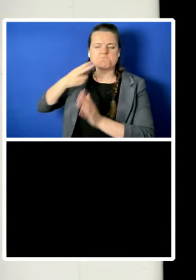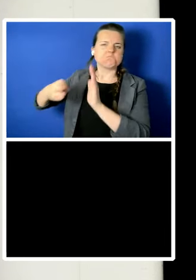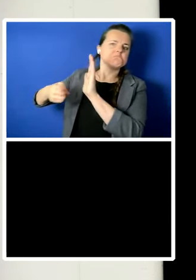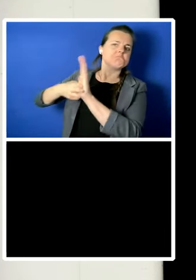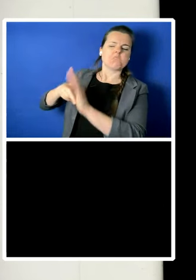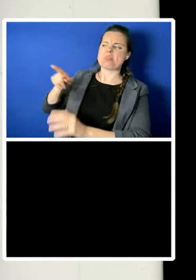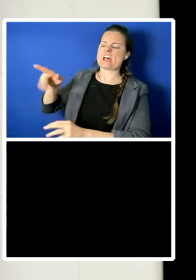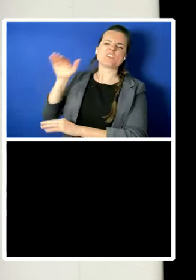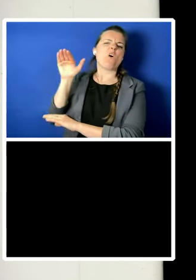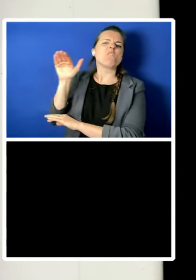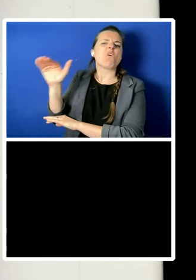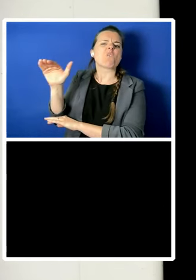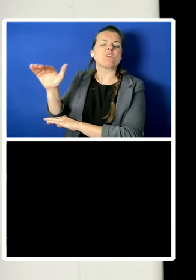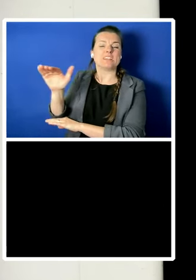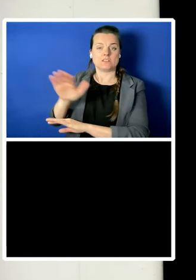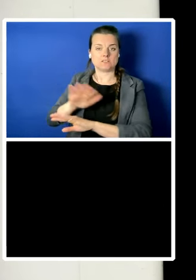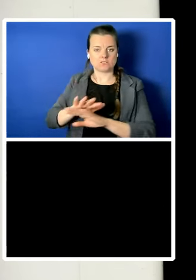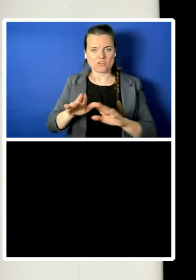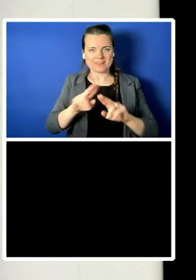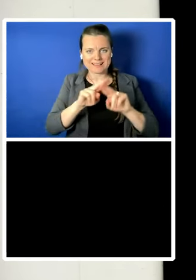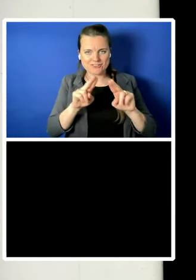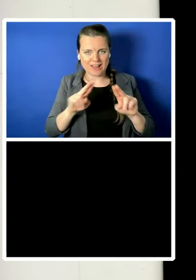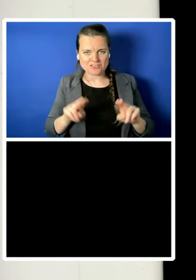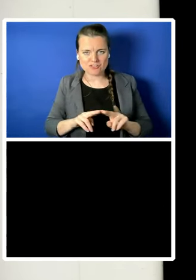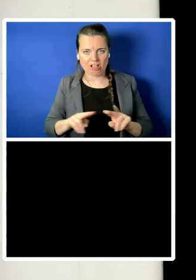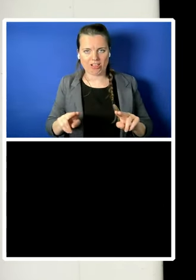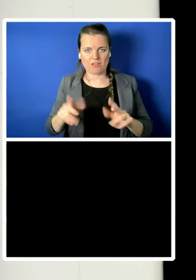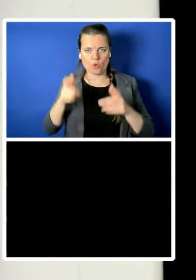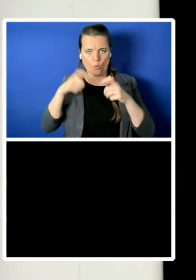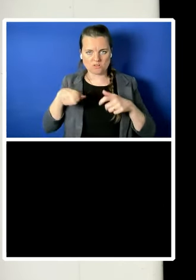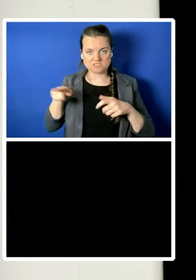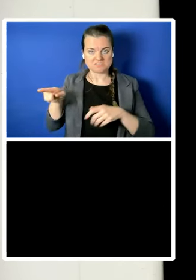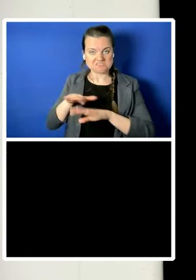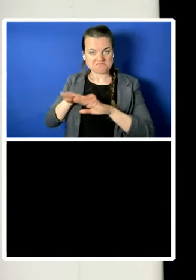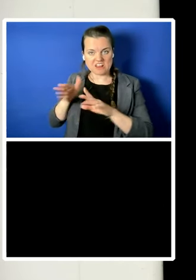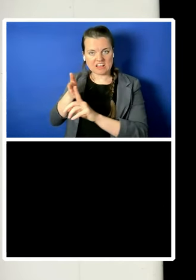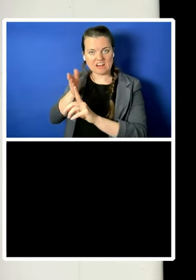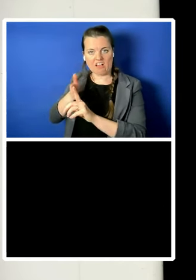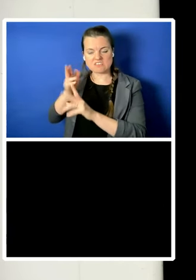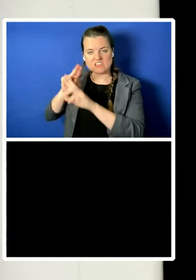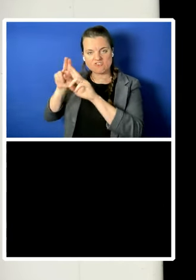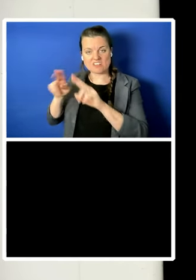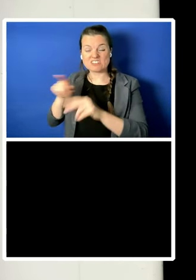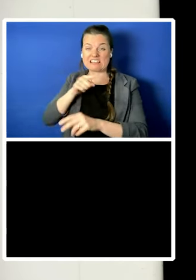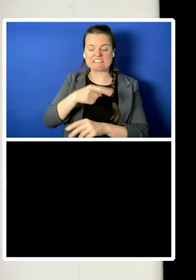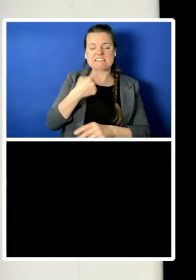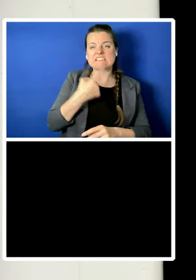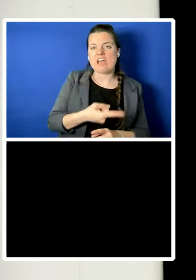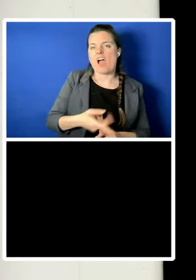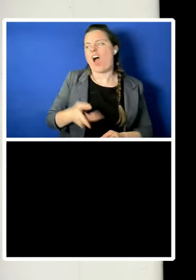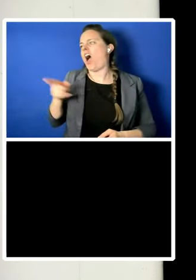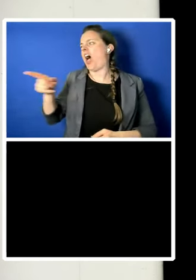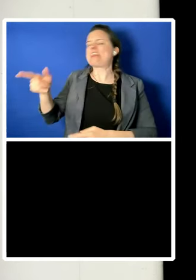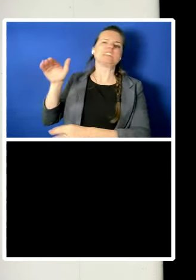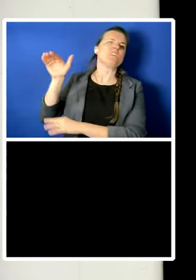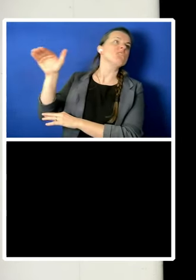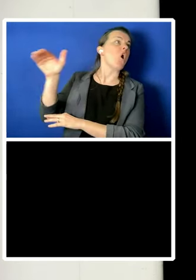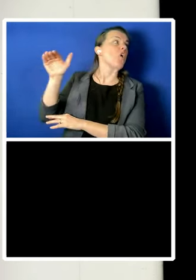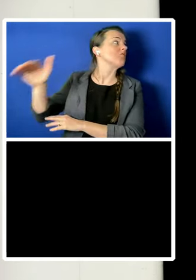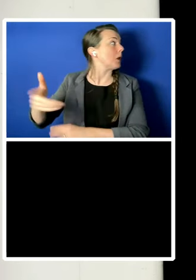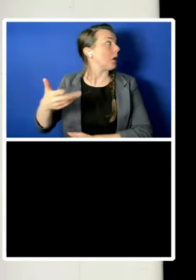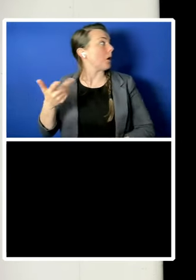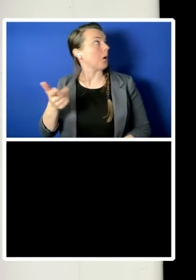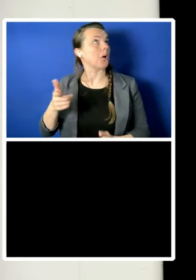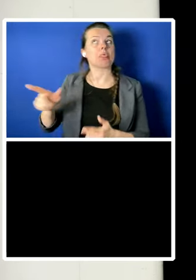court for his failed policy. And then, as distraction from